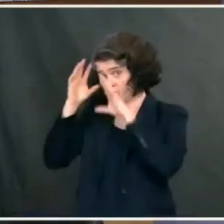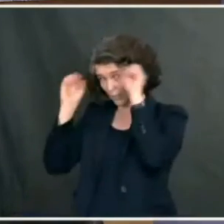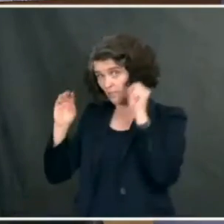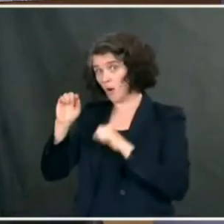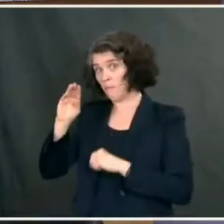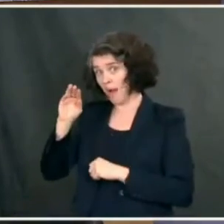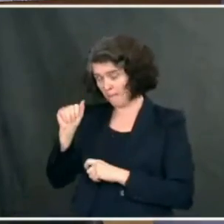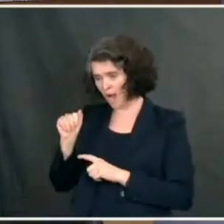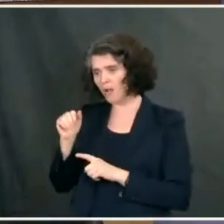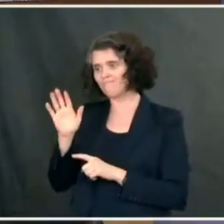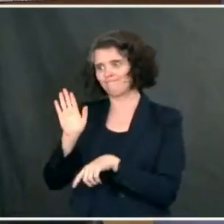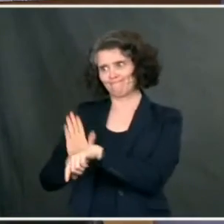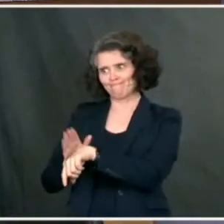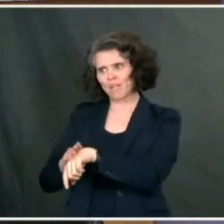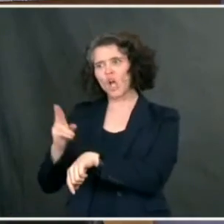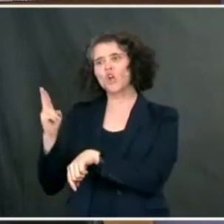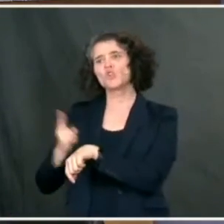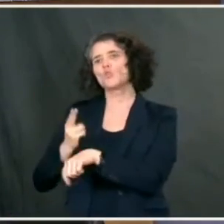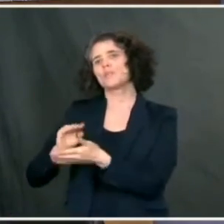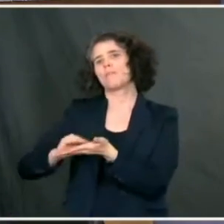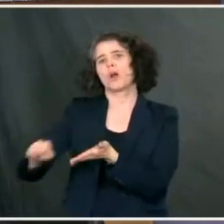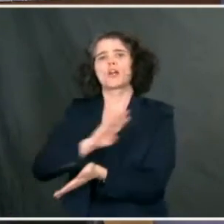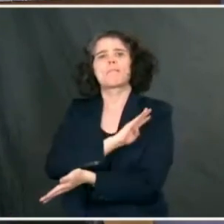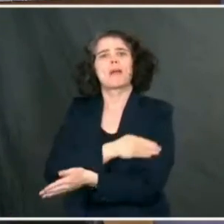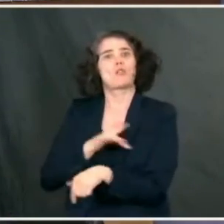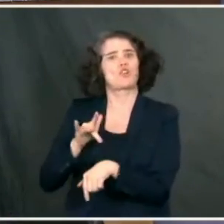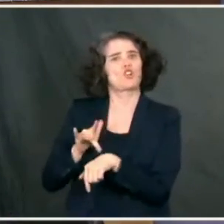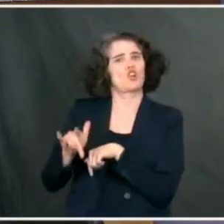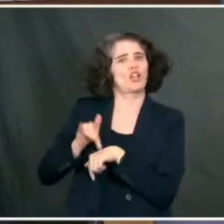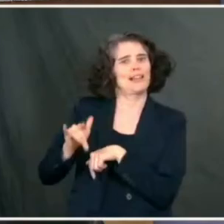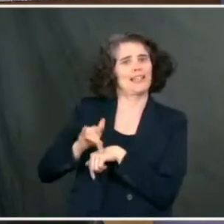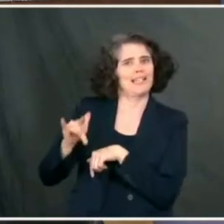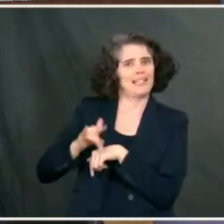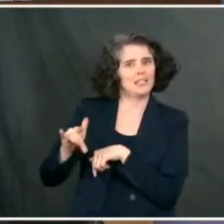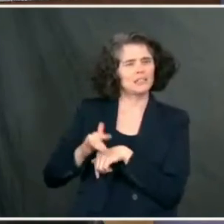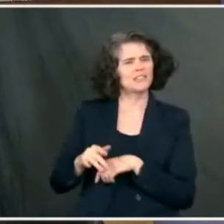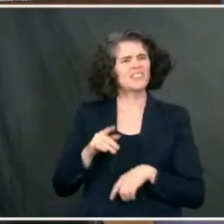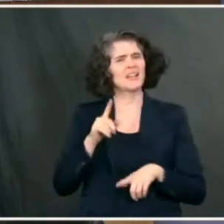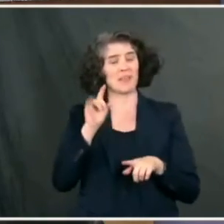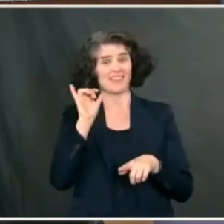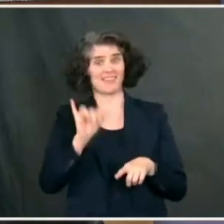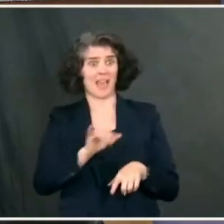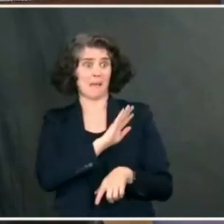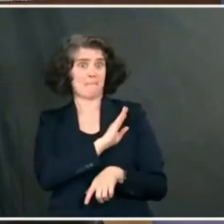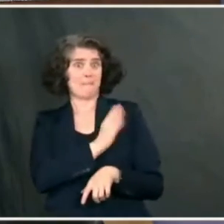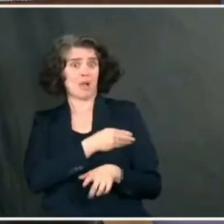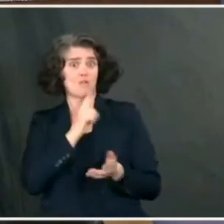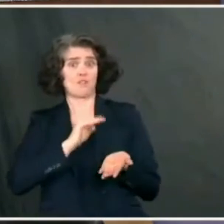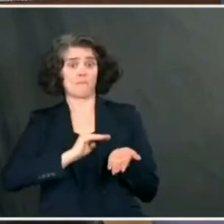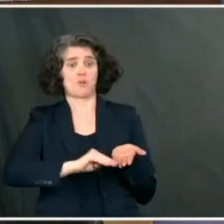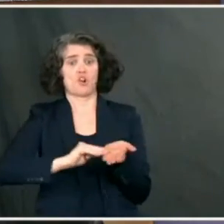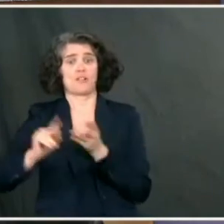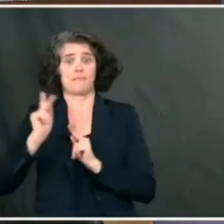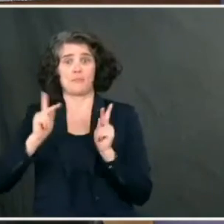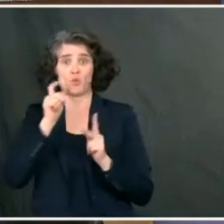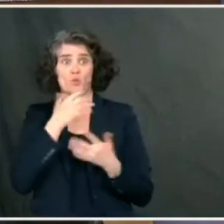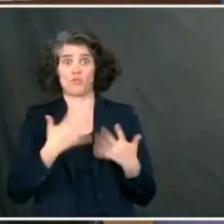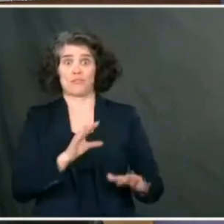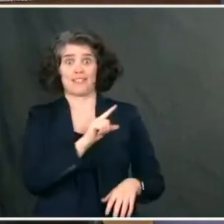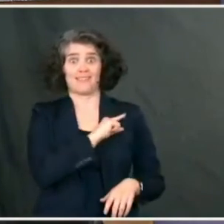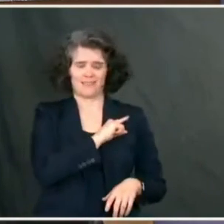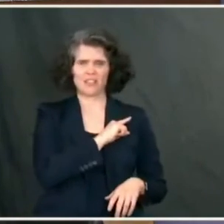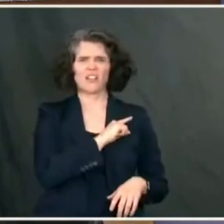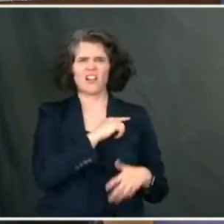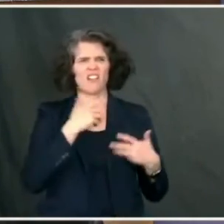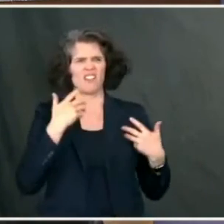pardon power early on. But we know that the pardon power has been in disrepute in the last week because